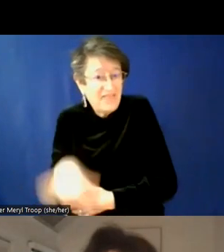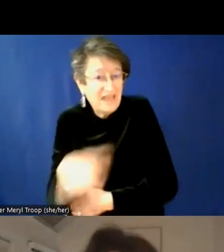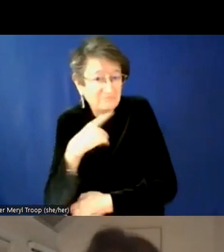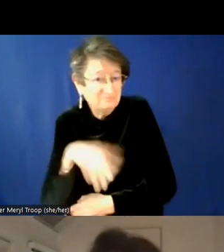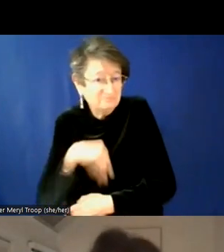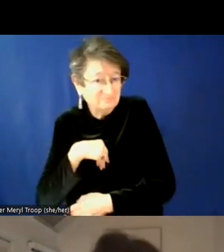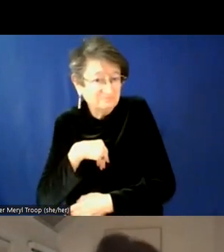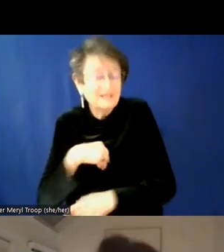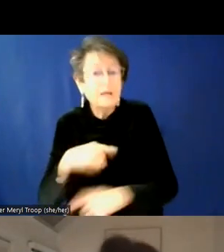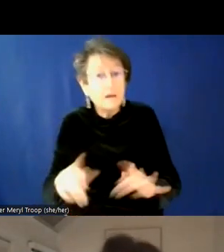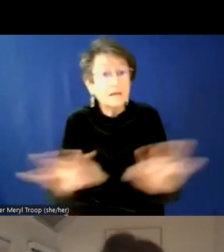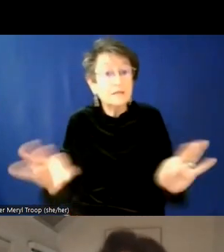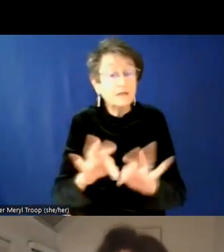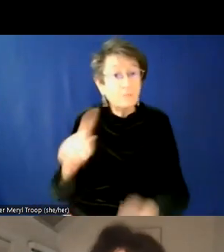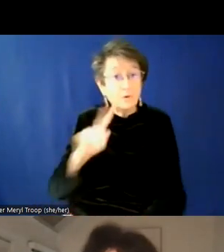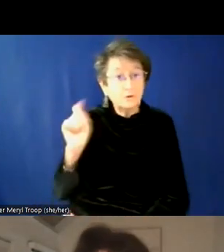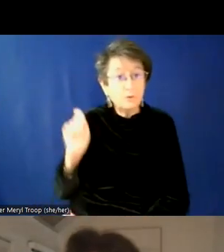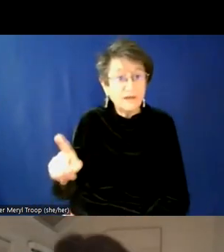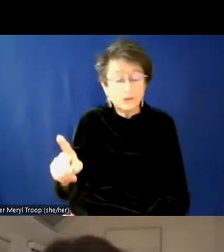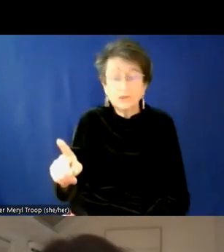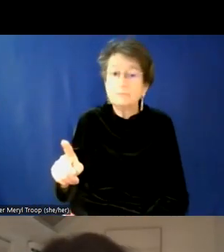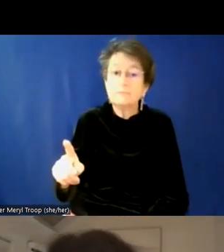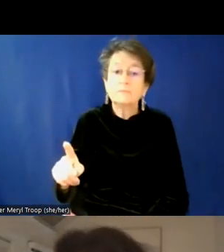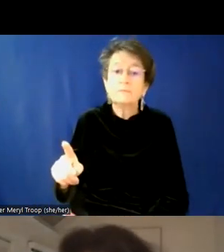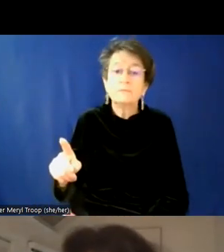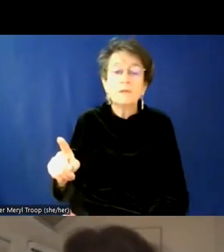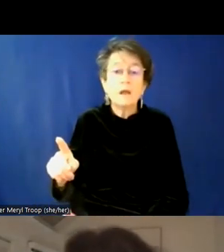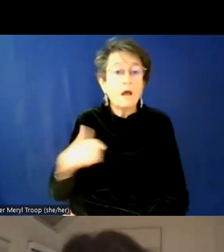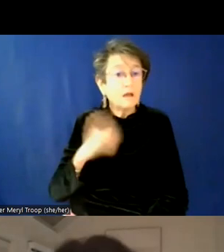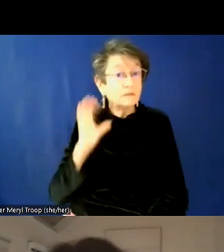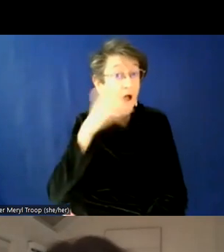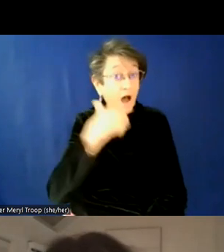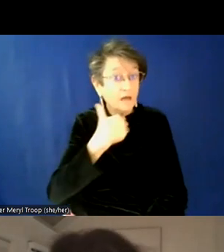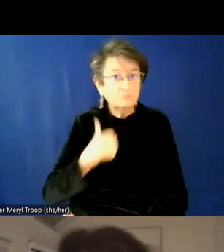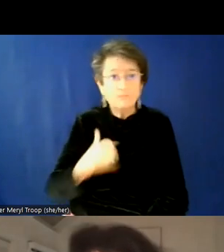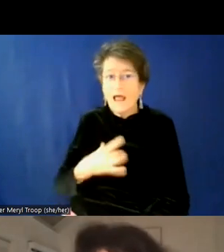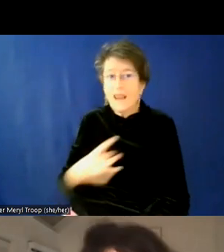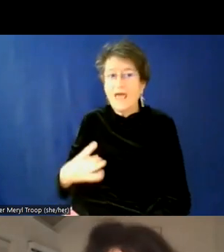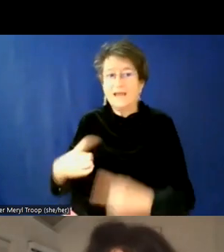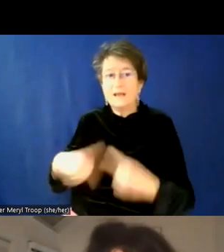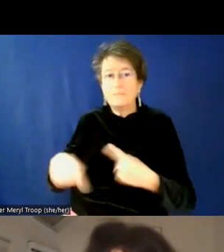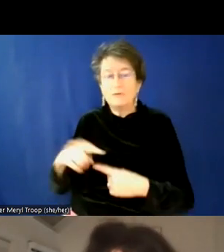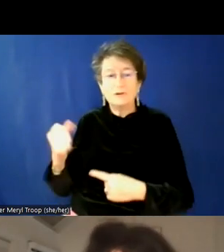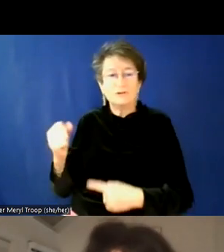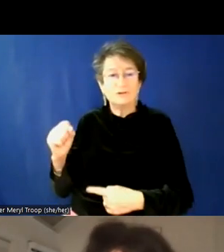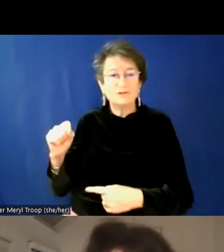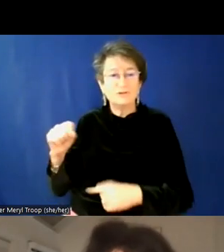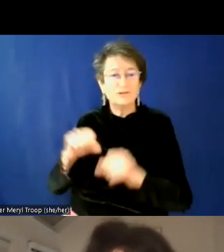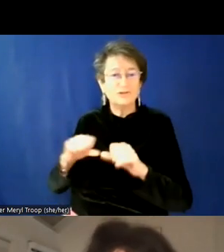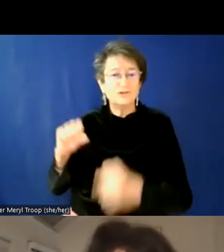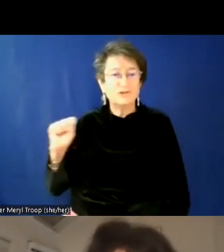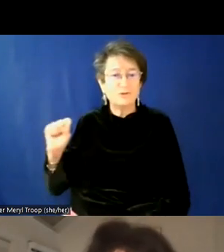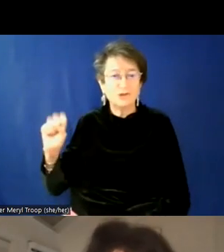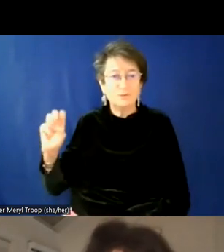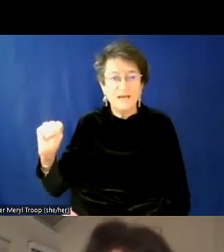it's an important question. It's an important consideration. One of the odd things I actually really like about social media is, um, you know, Facebook